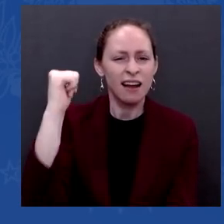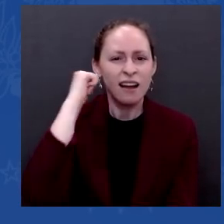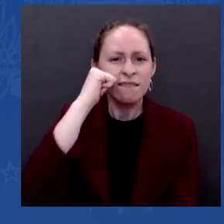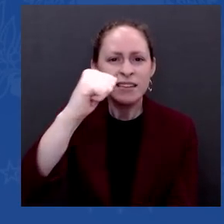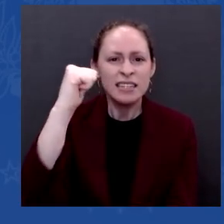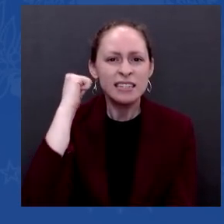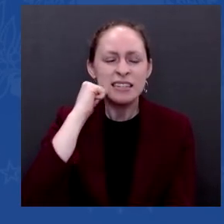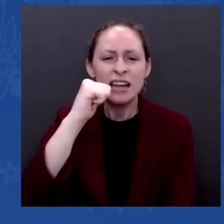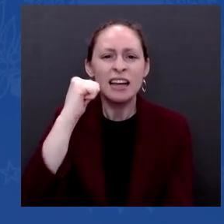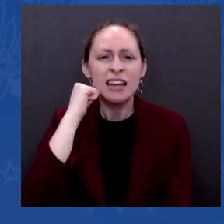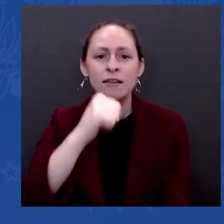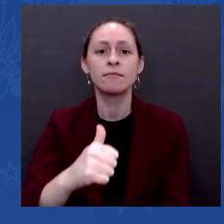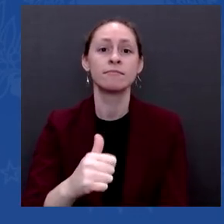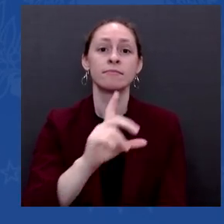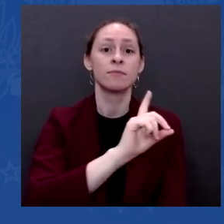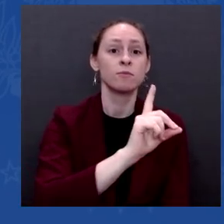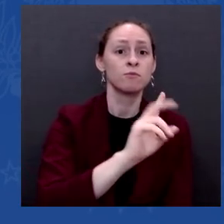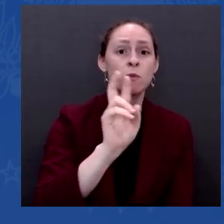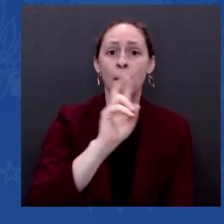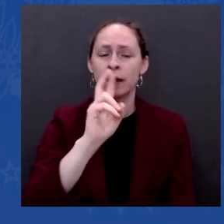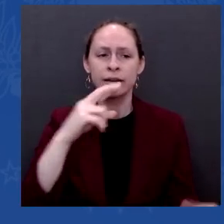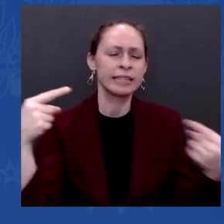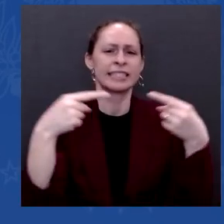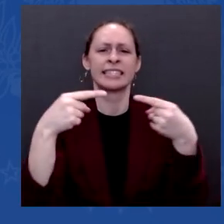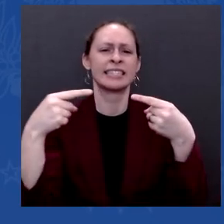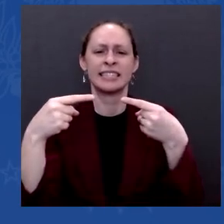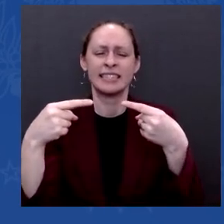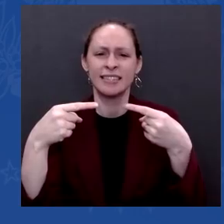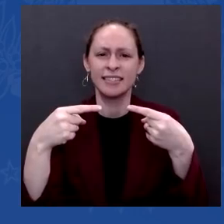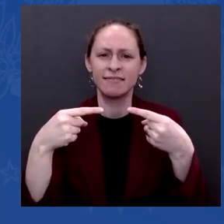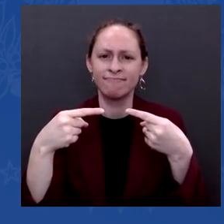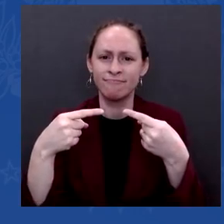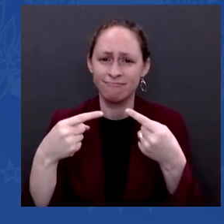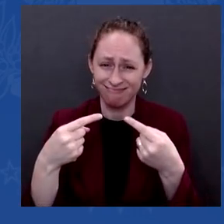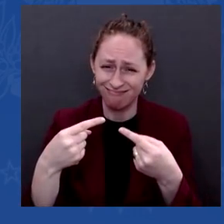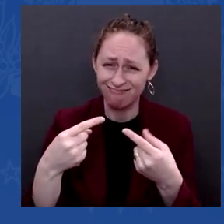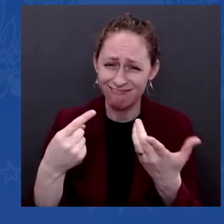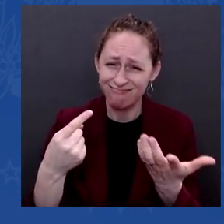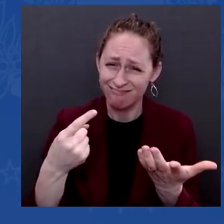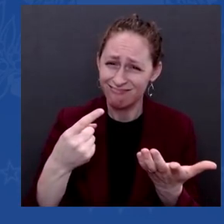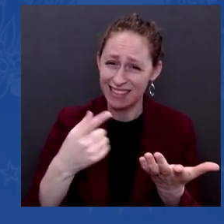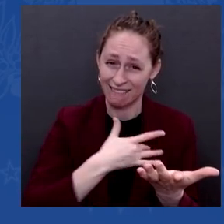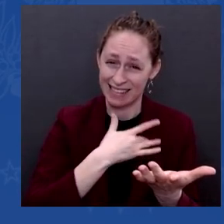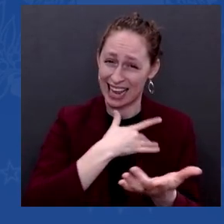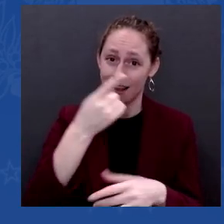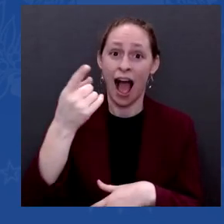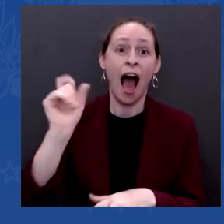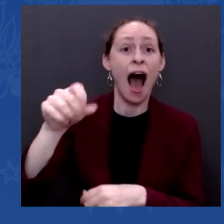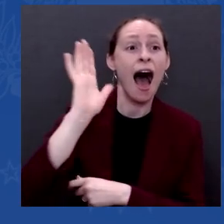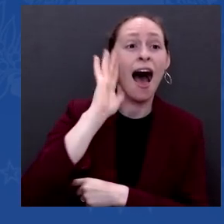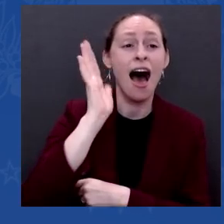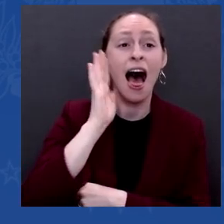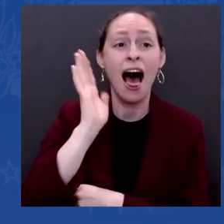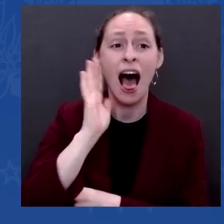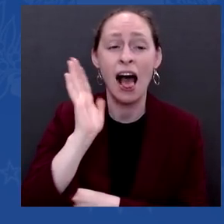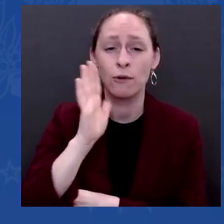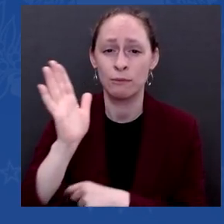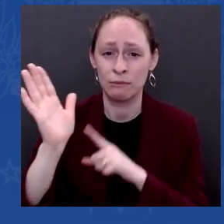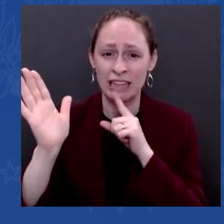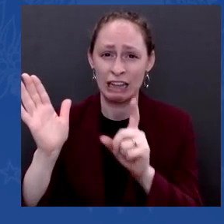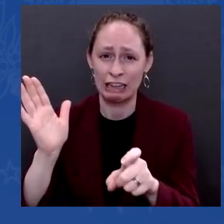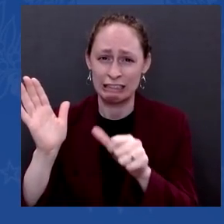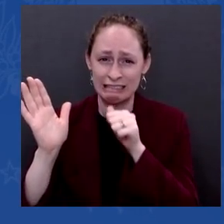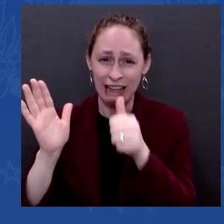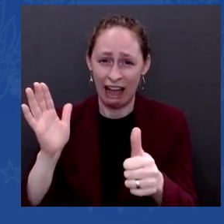in your first year in office? And how do you plan to course correct going forward? Why are you such an optimist? Look, I didn't